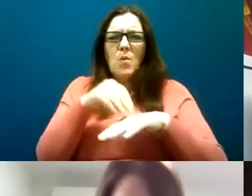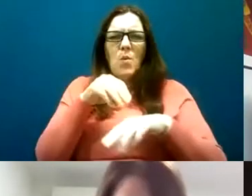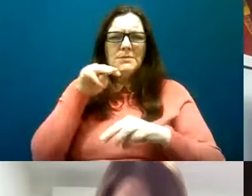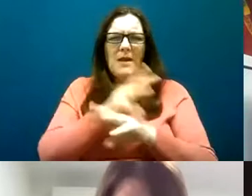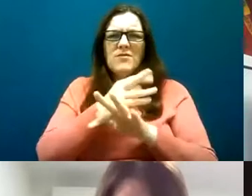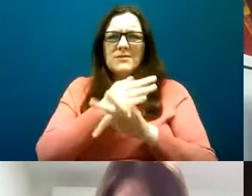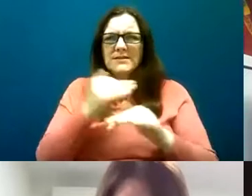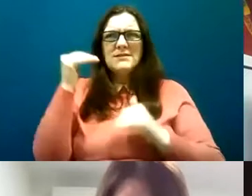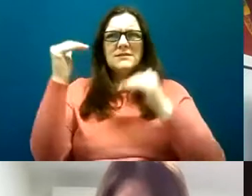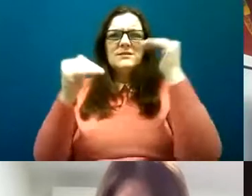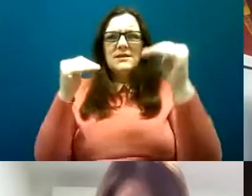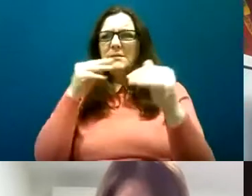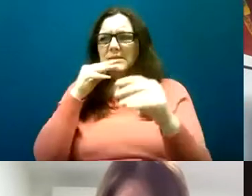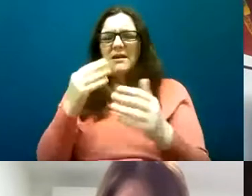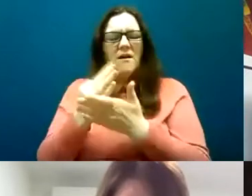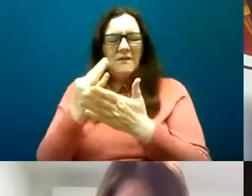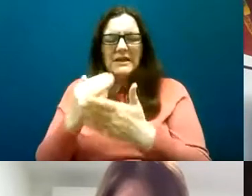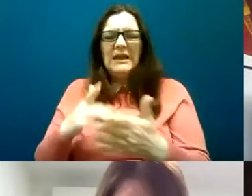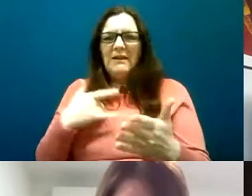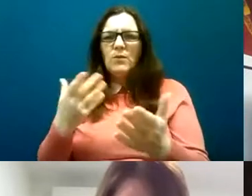people living at home with them still